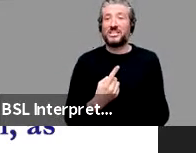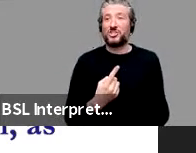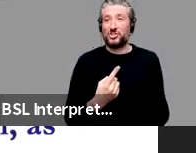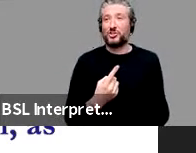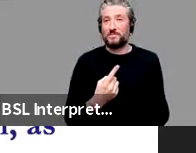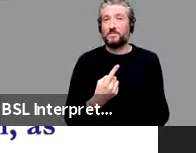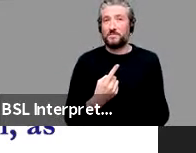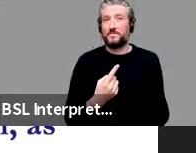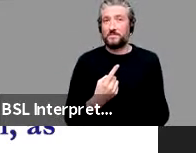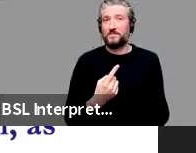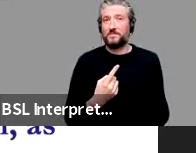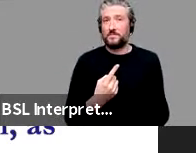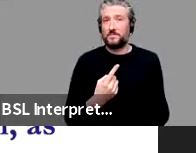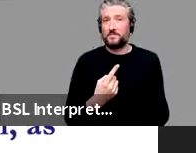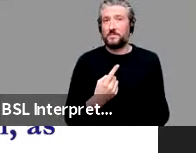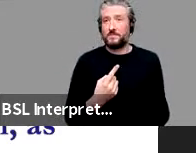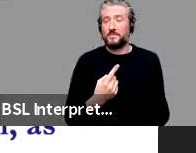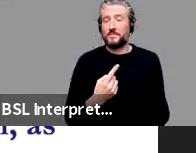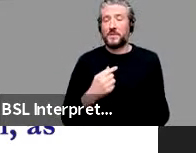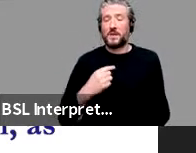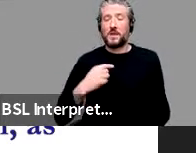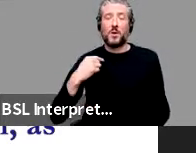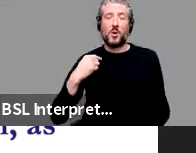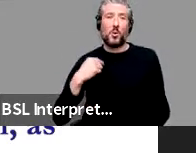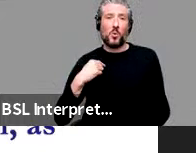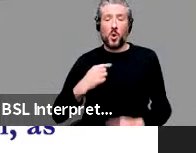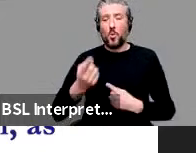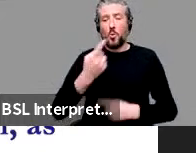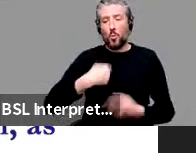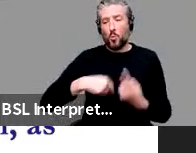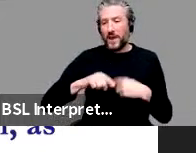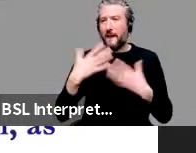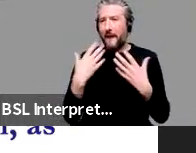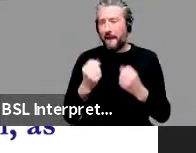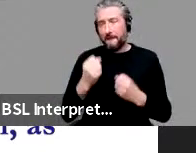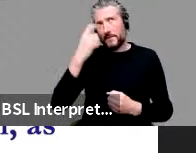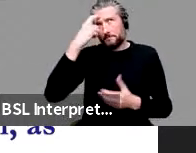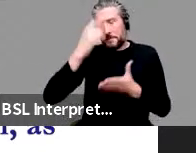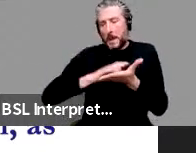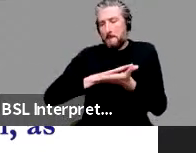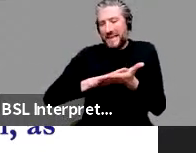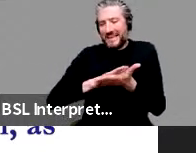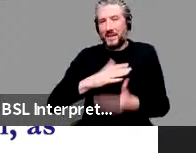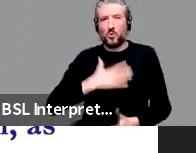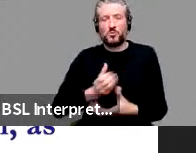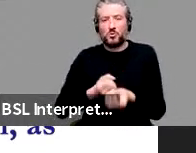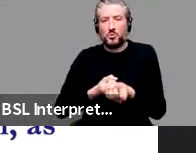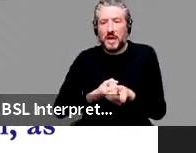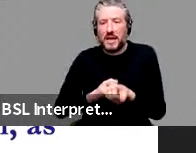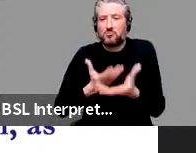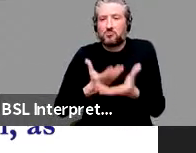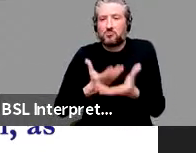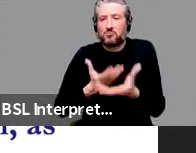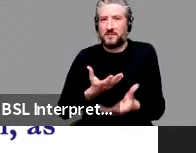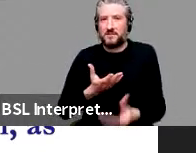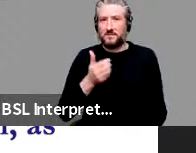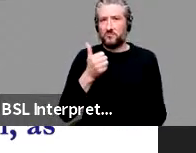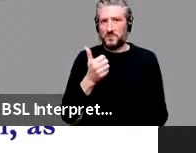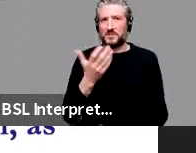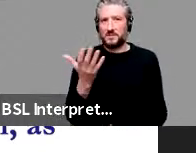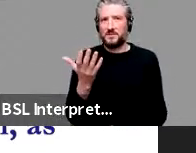spit out accessible things. We want to express our meaning. But if we can express our meaning,